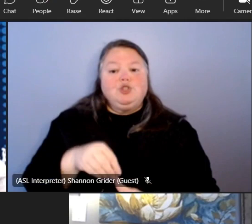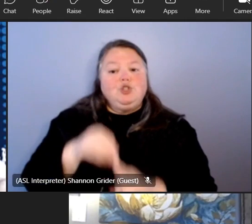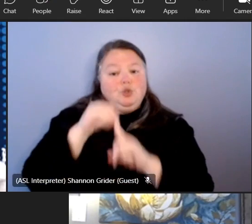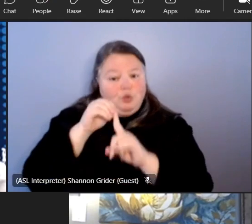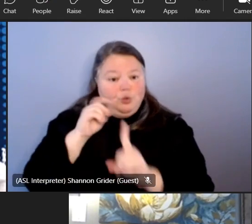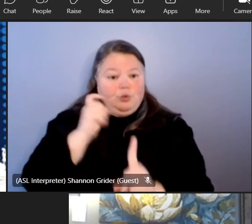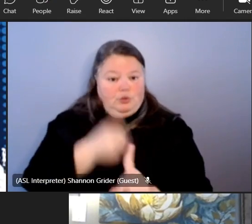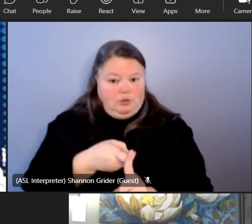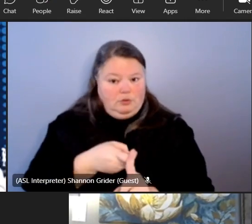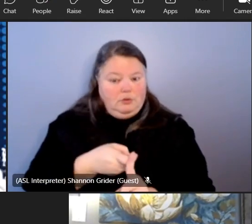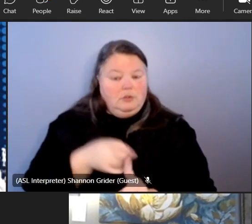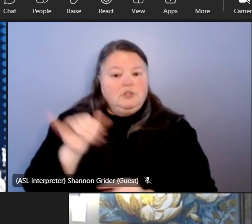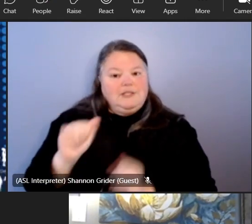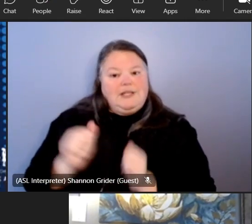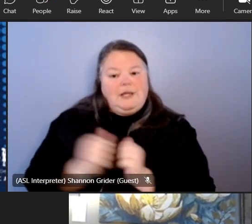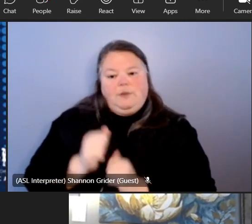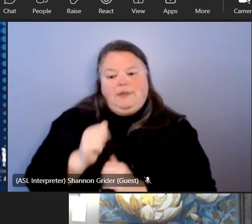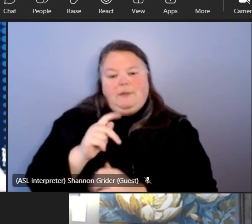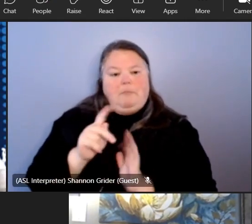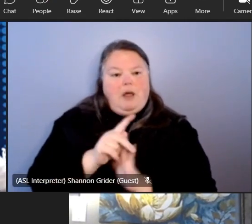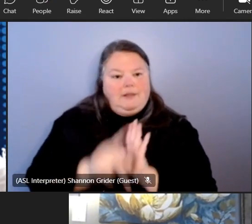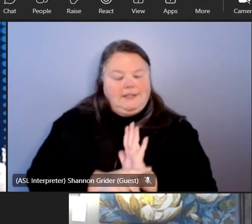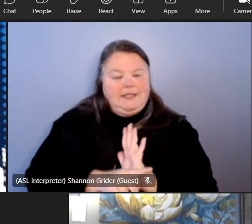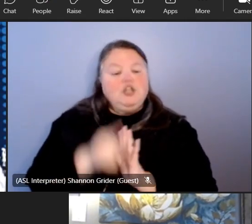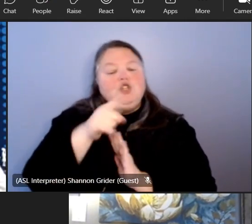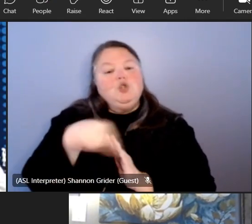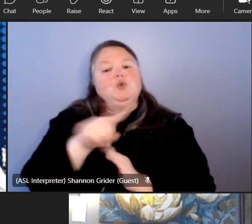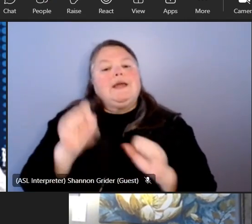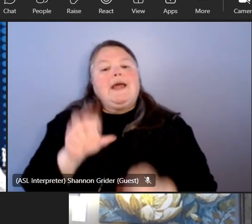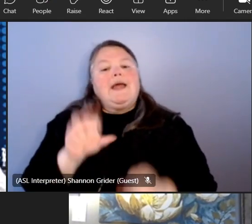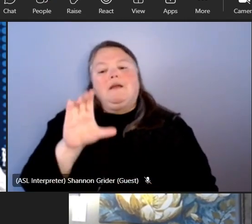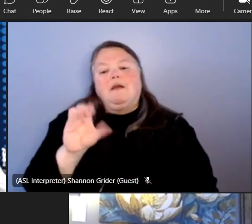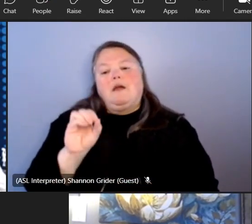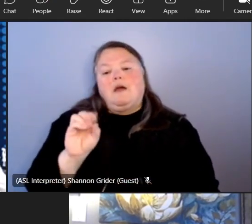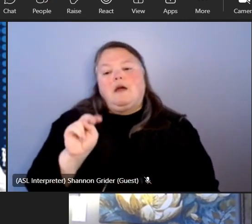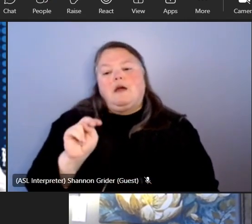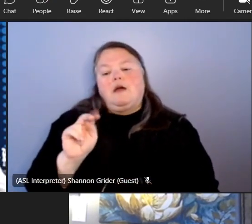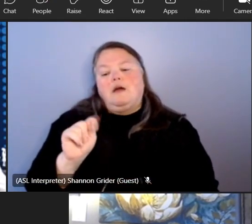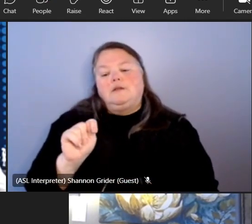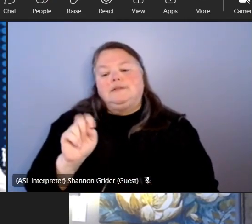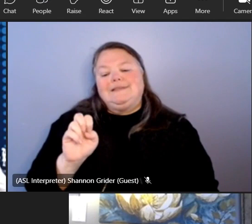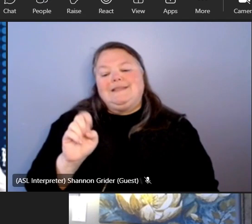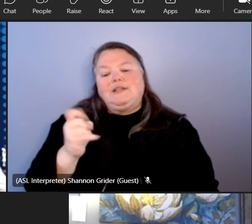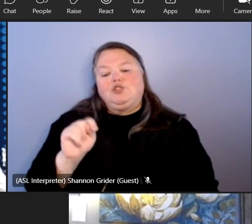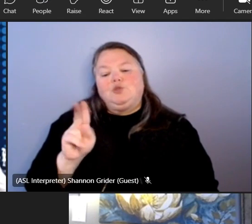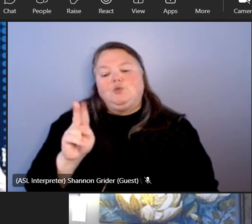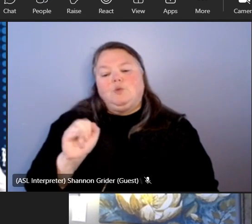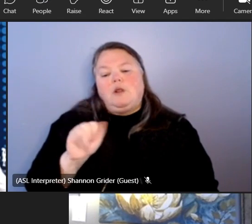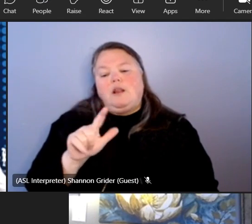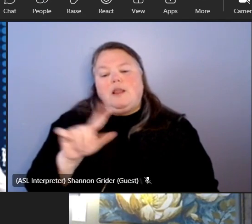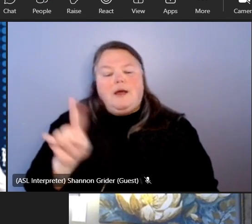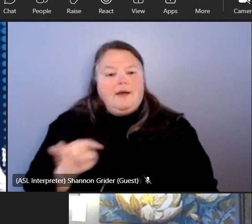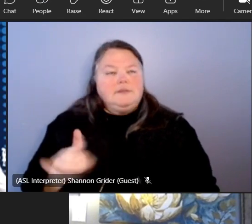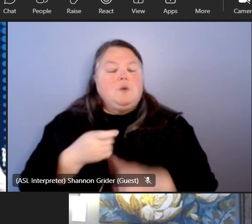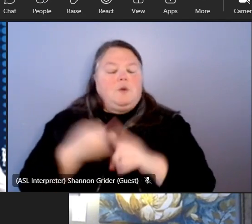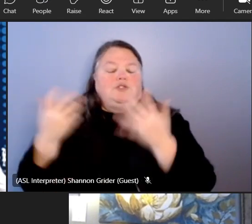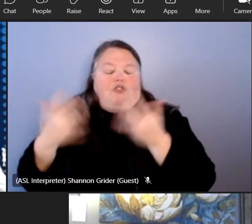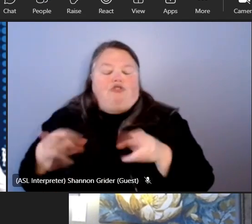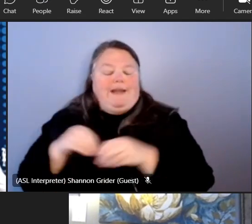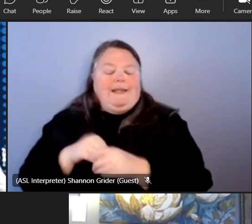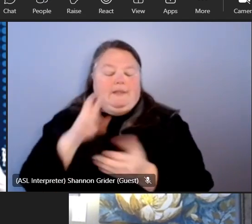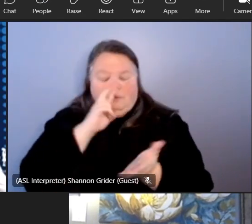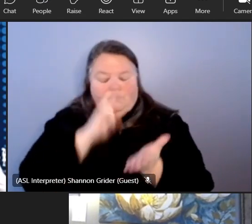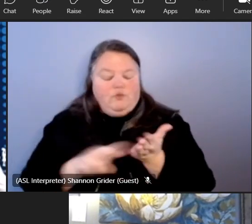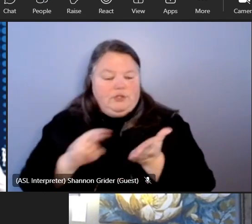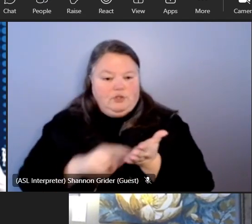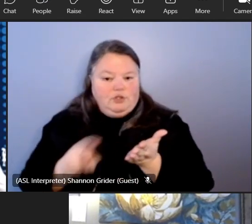the policy brief where you can help to contextualize some of what has already emerged in the literature sort of put it within you know